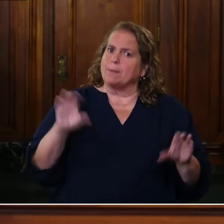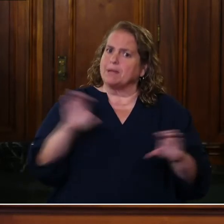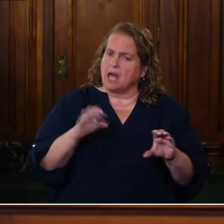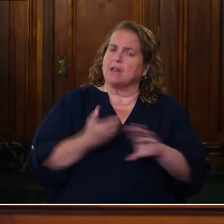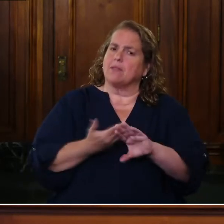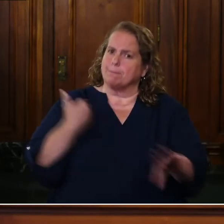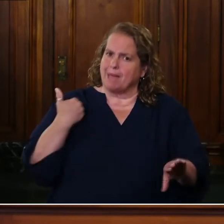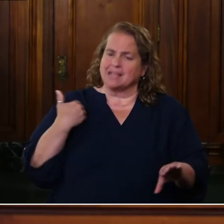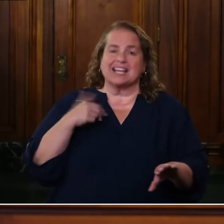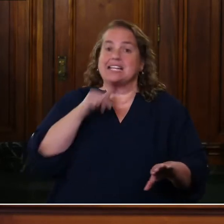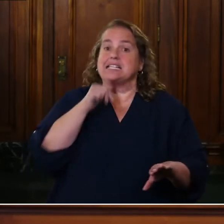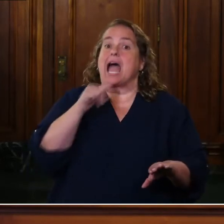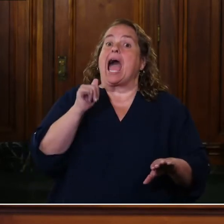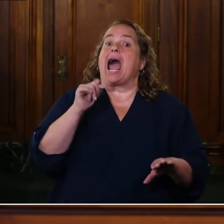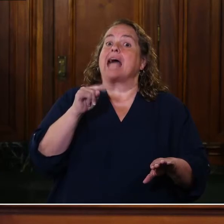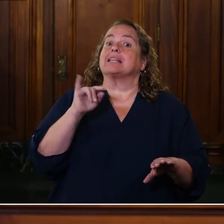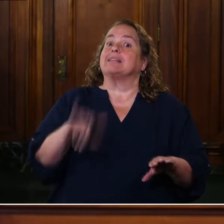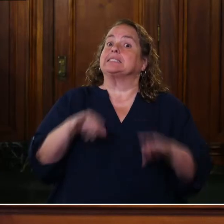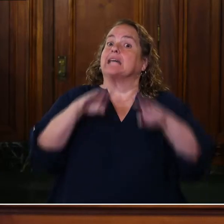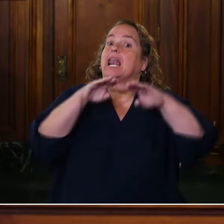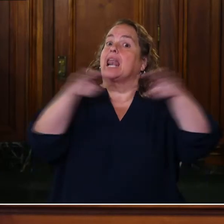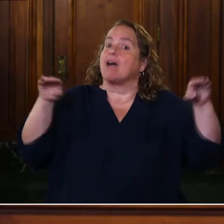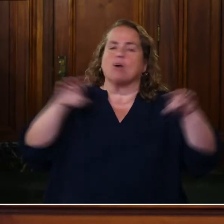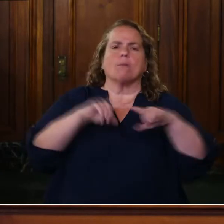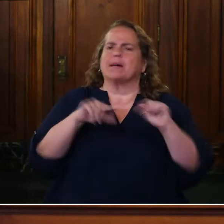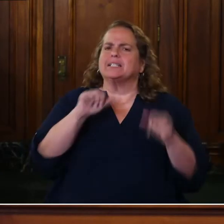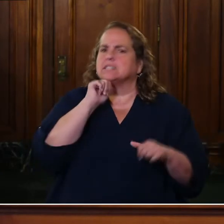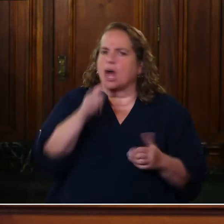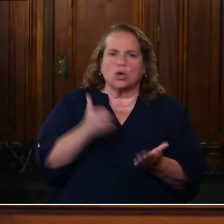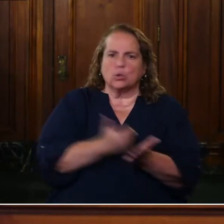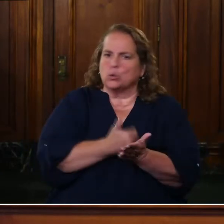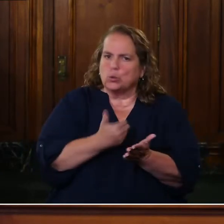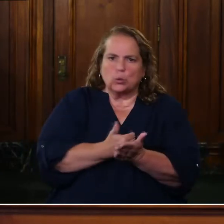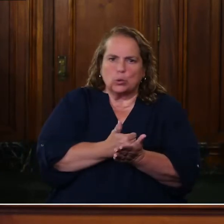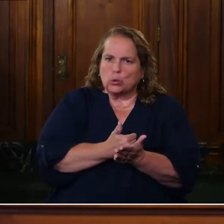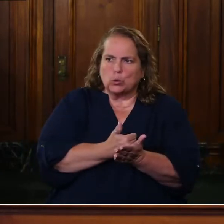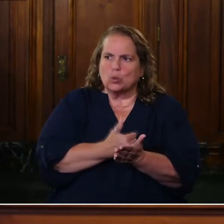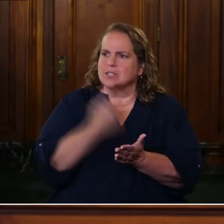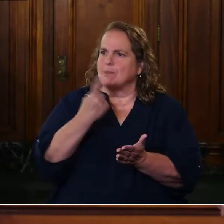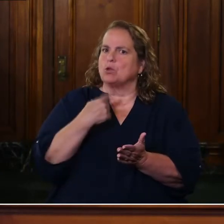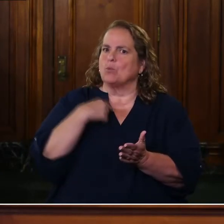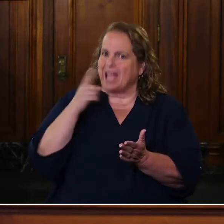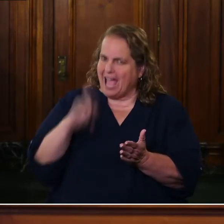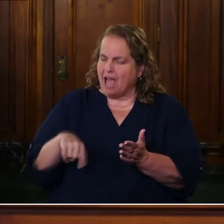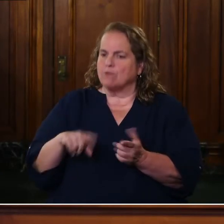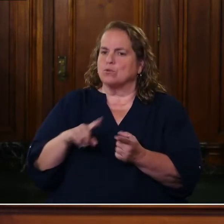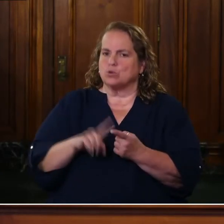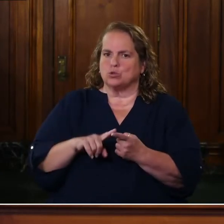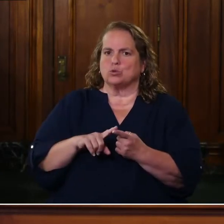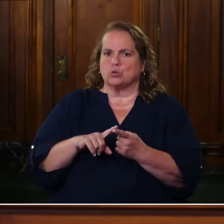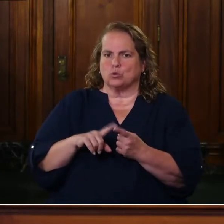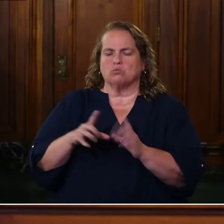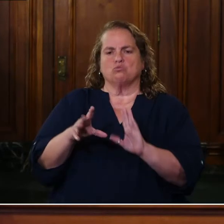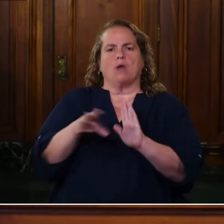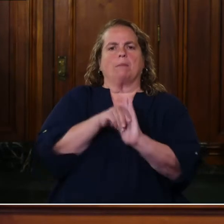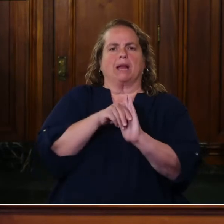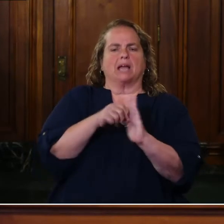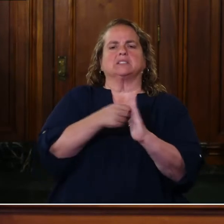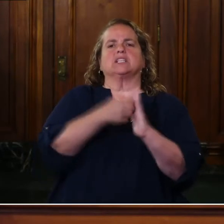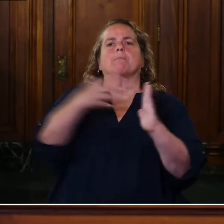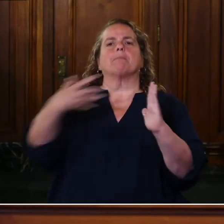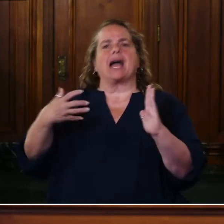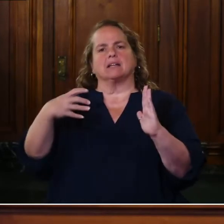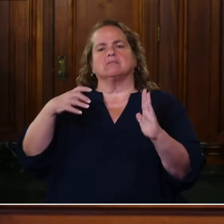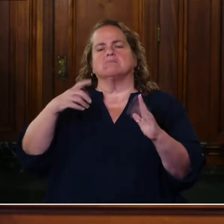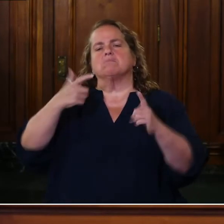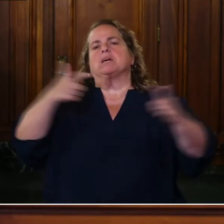Um, but it's, it's, it's not new. Uh, and, and it's something that we just have to replicate at a much larger scale than, than has ever